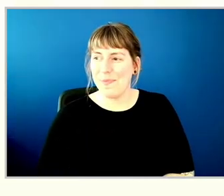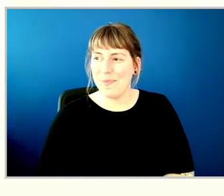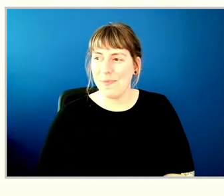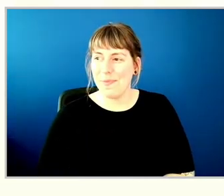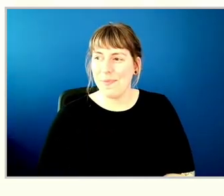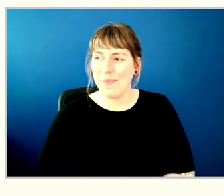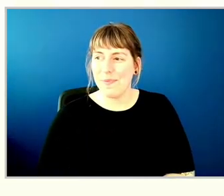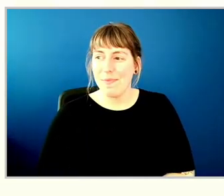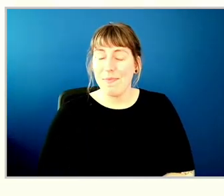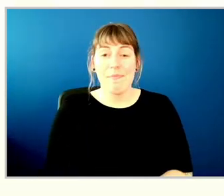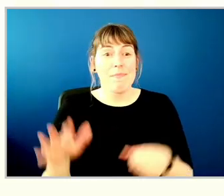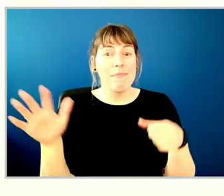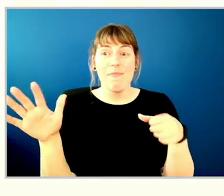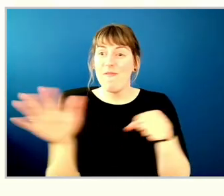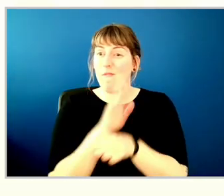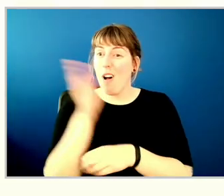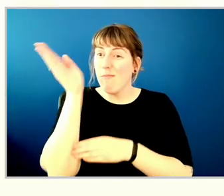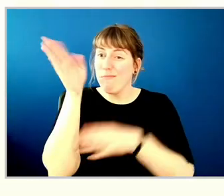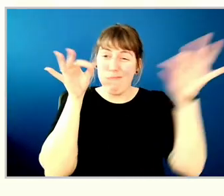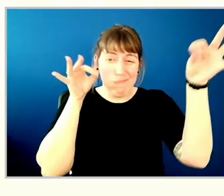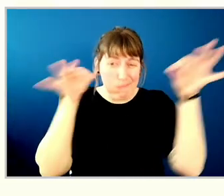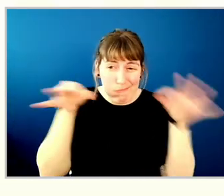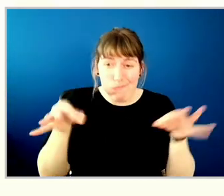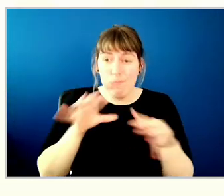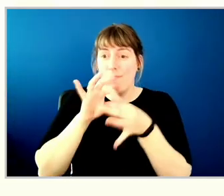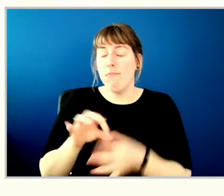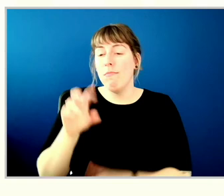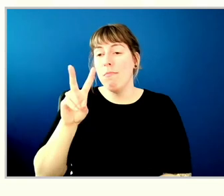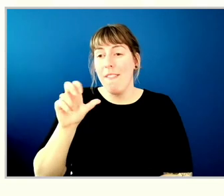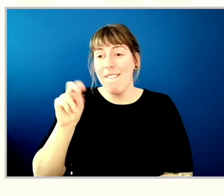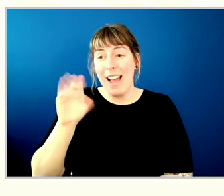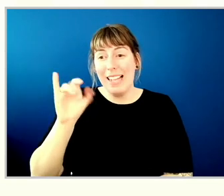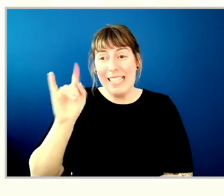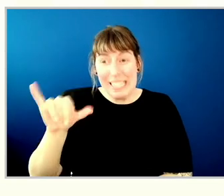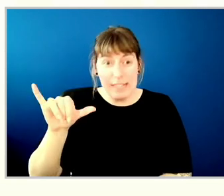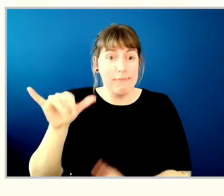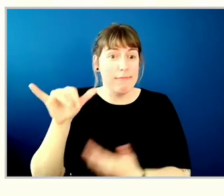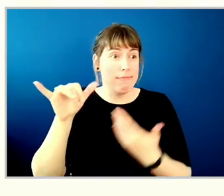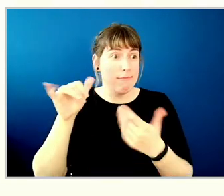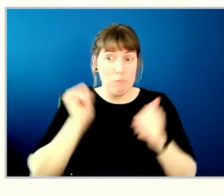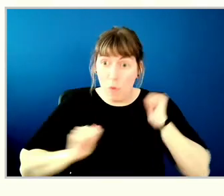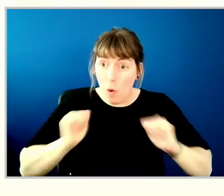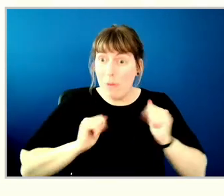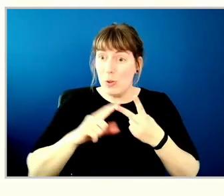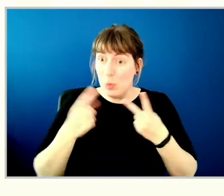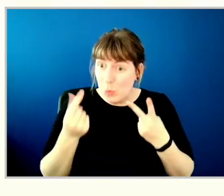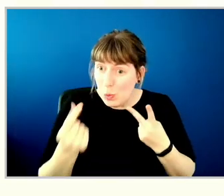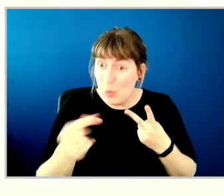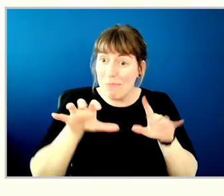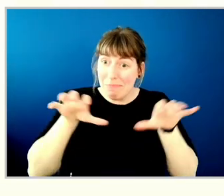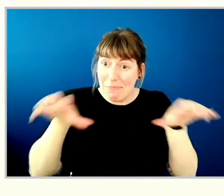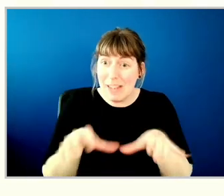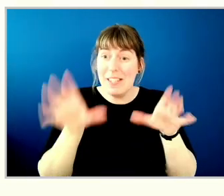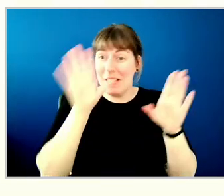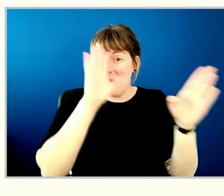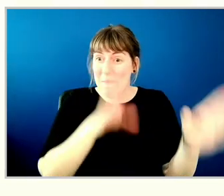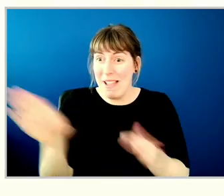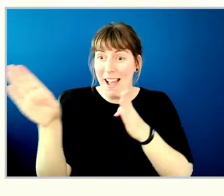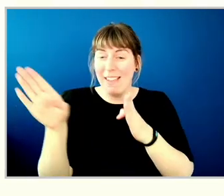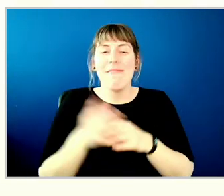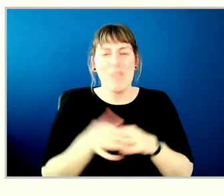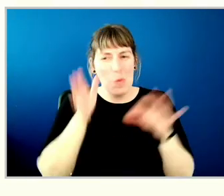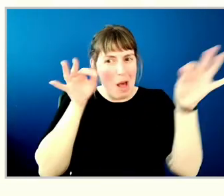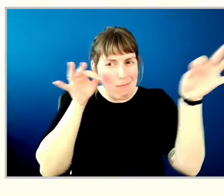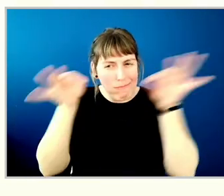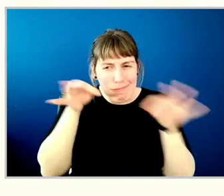tonight, with information on Vancity's performance, activities, and future plans. So, please stay tuned until the